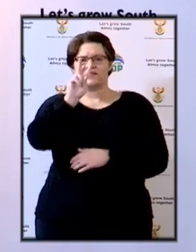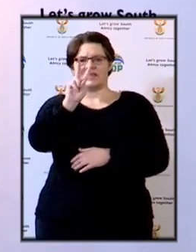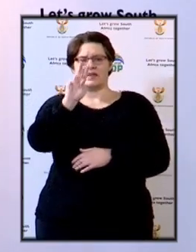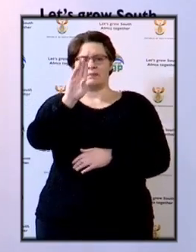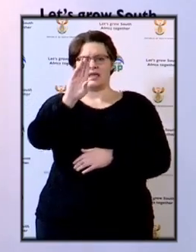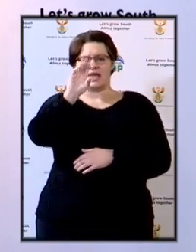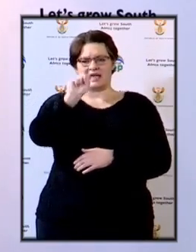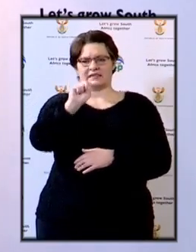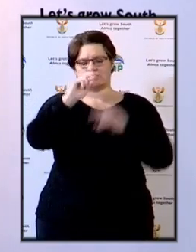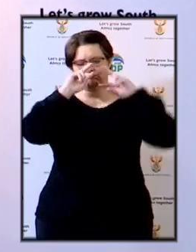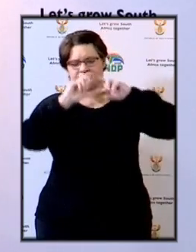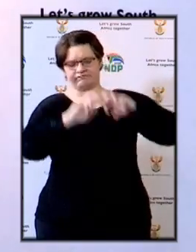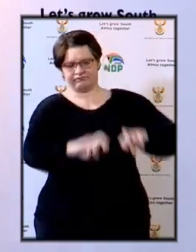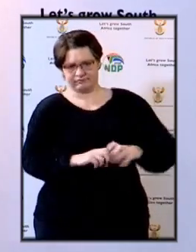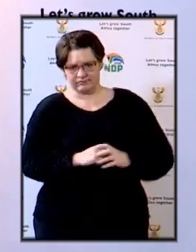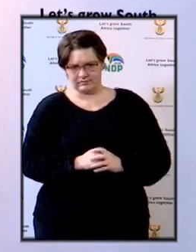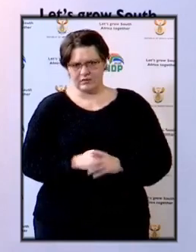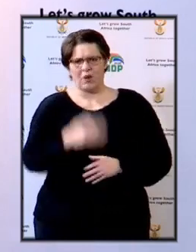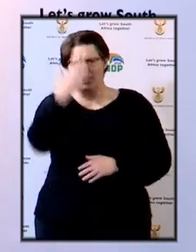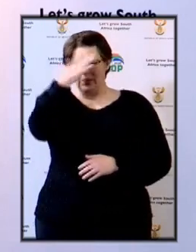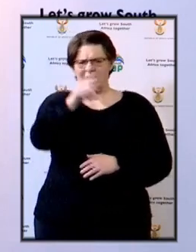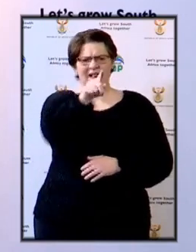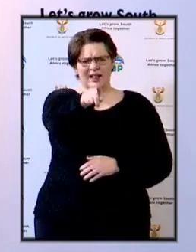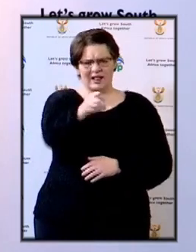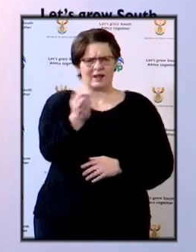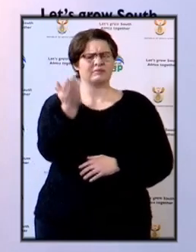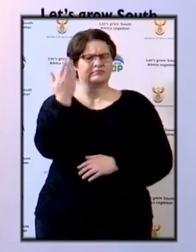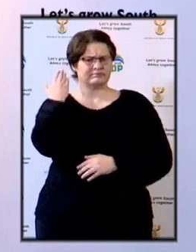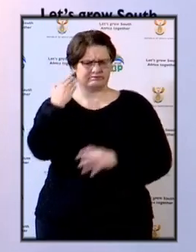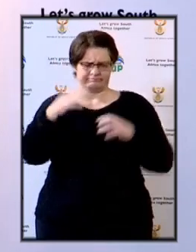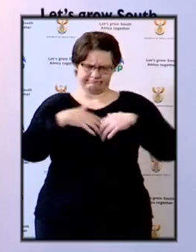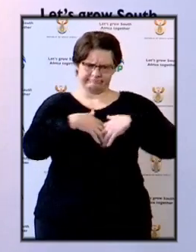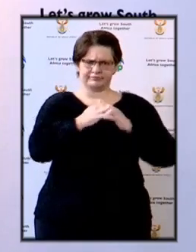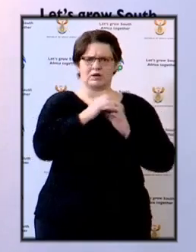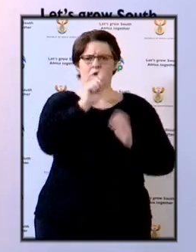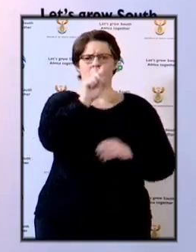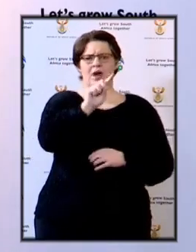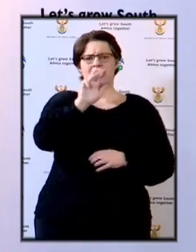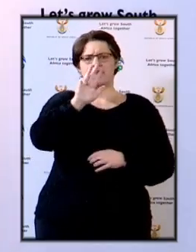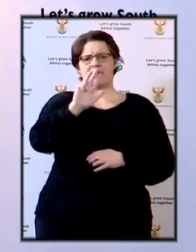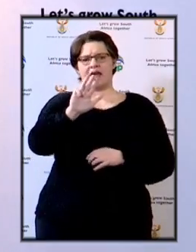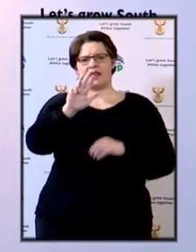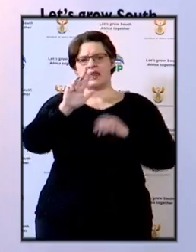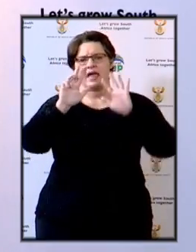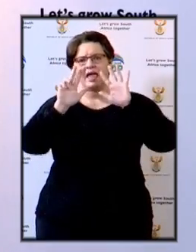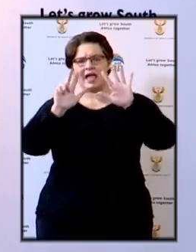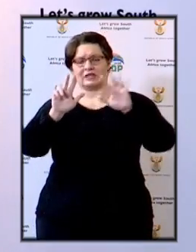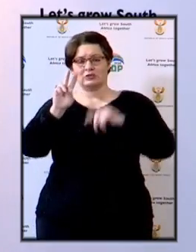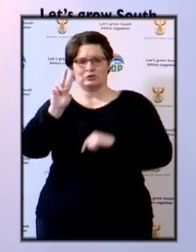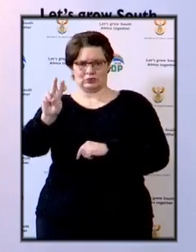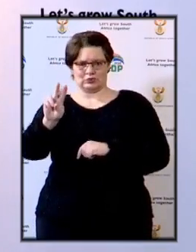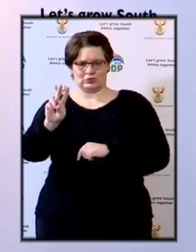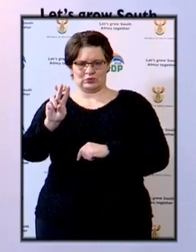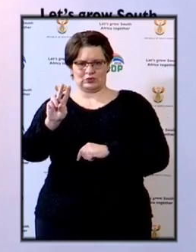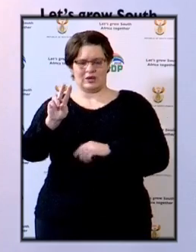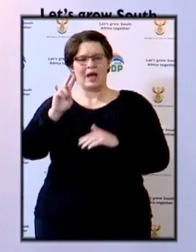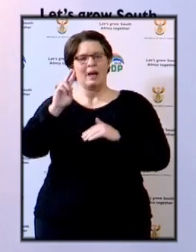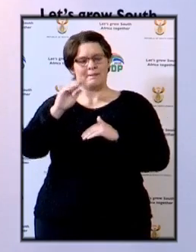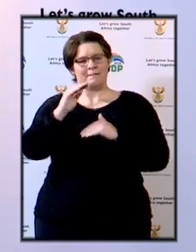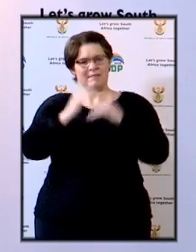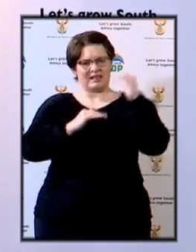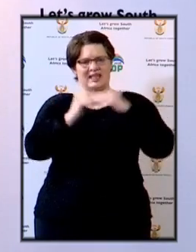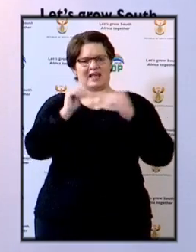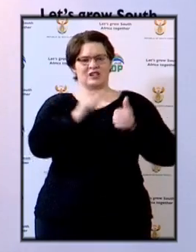VBS. The bank, as you know, was founded in 1982 as a building society